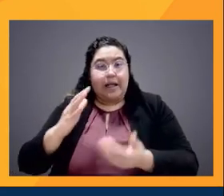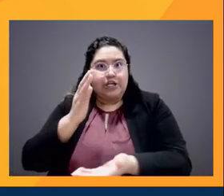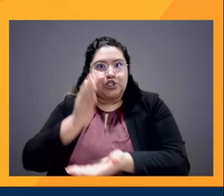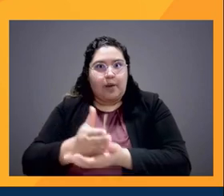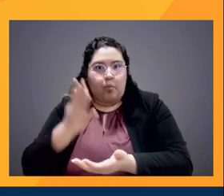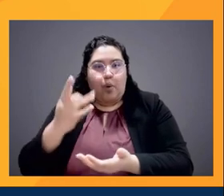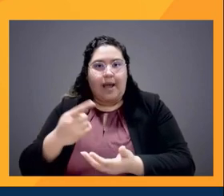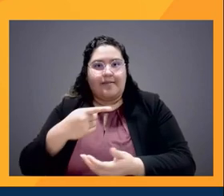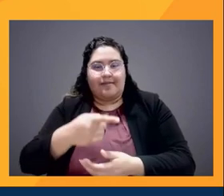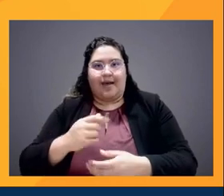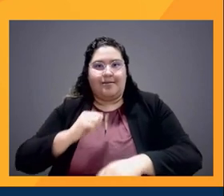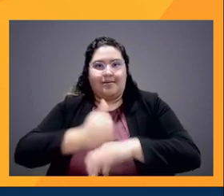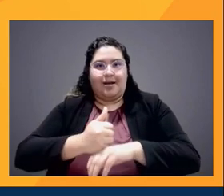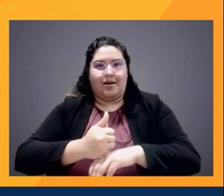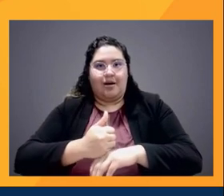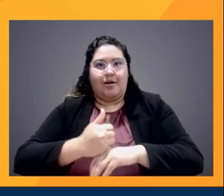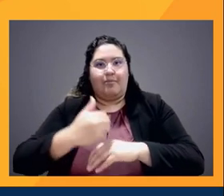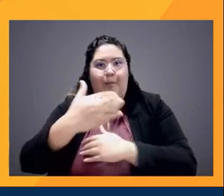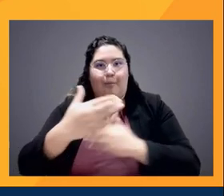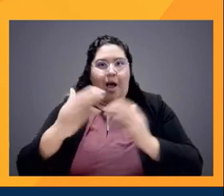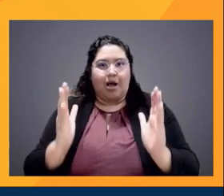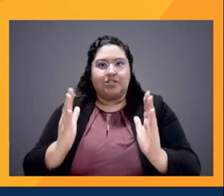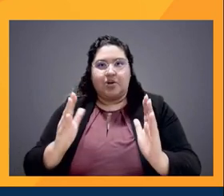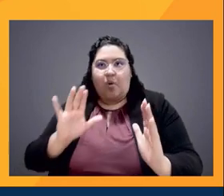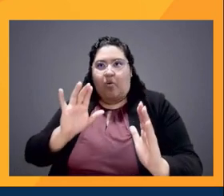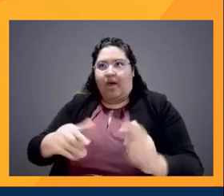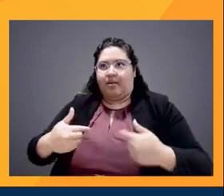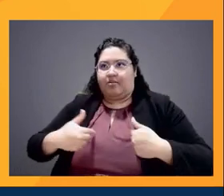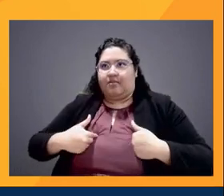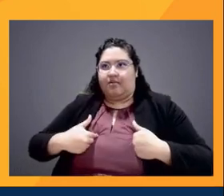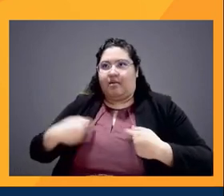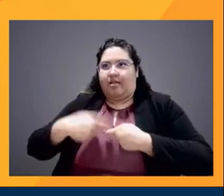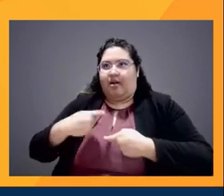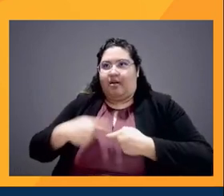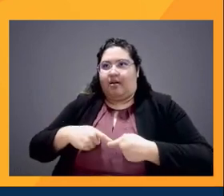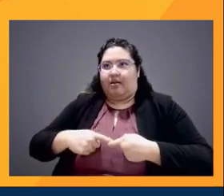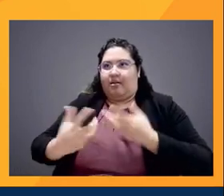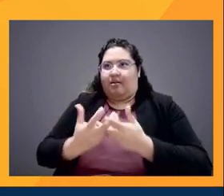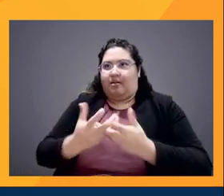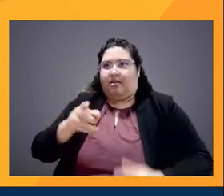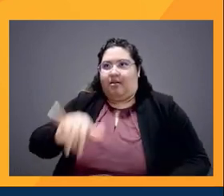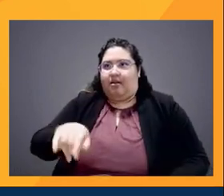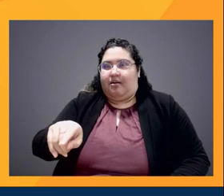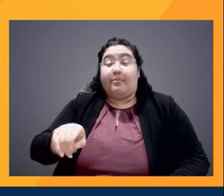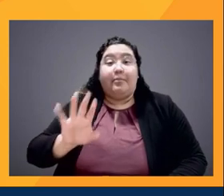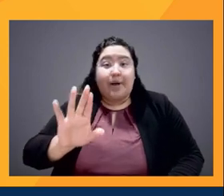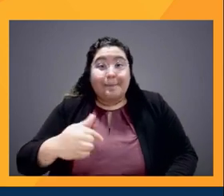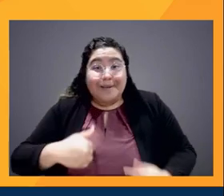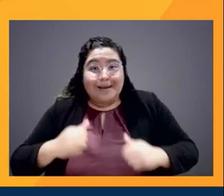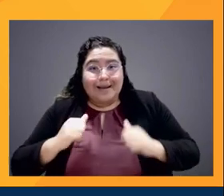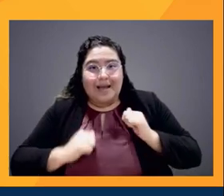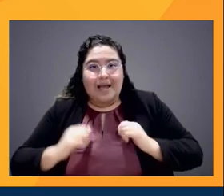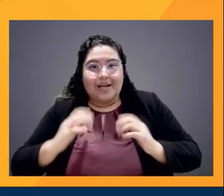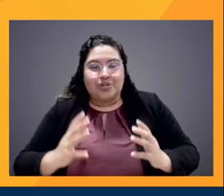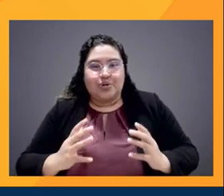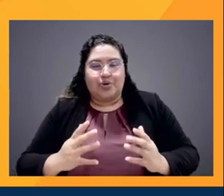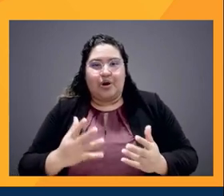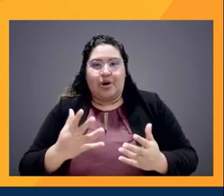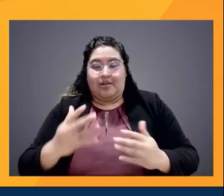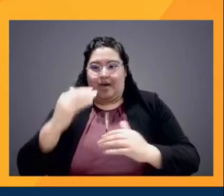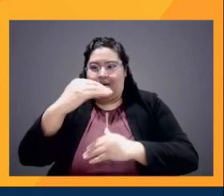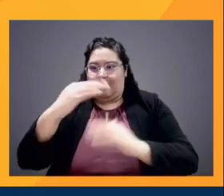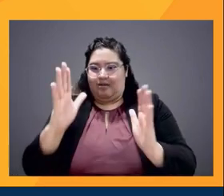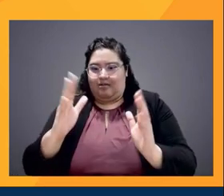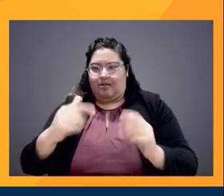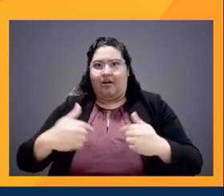since the moment we're little, we're like, oh, this is how it is. Right. So as an actor, I realized that I want to stop that. I, because that's